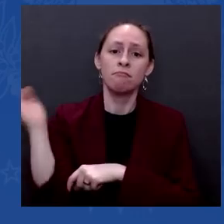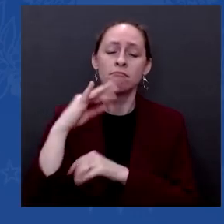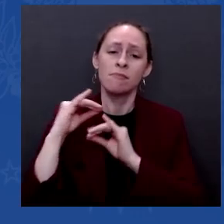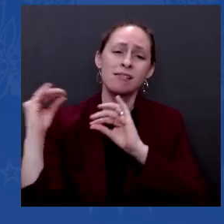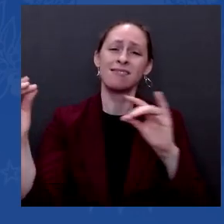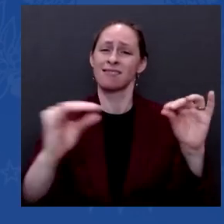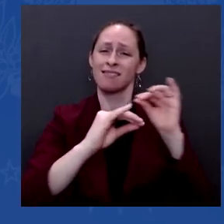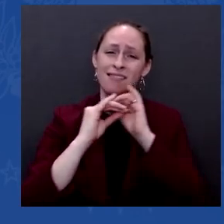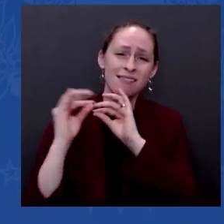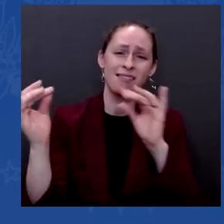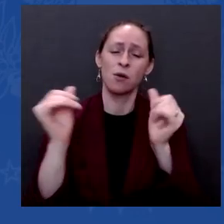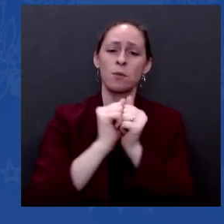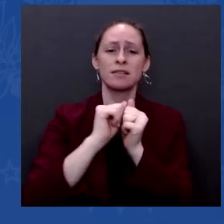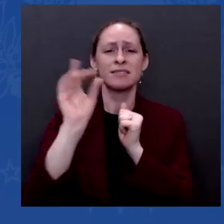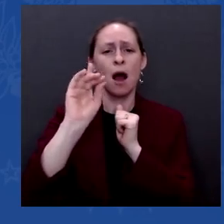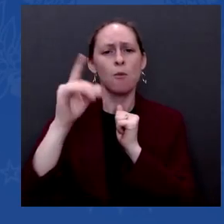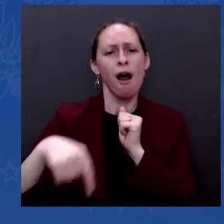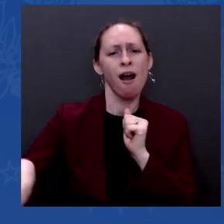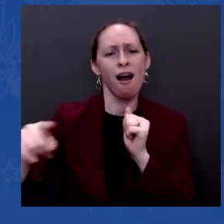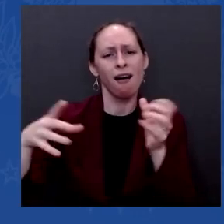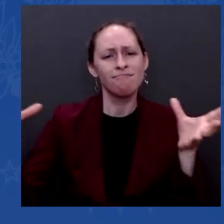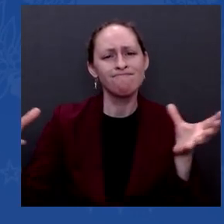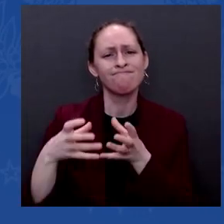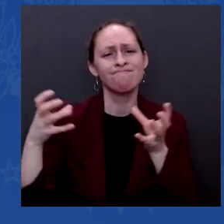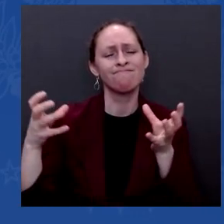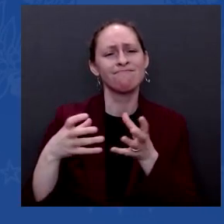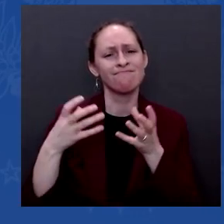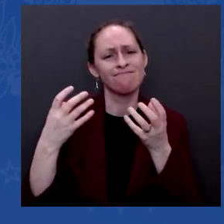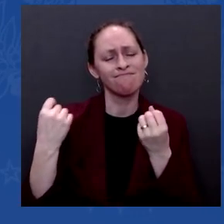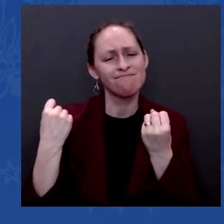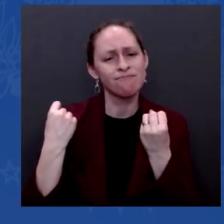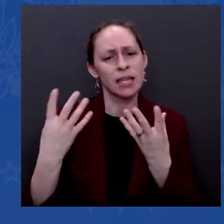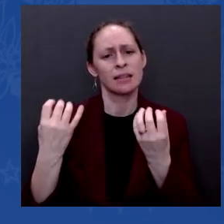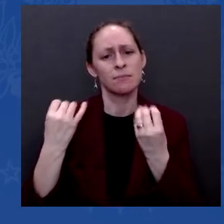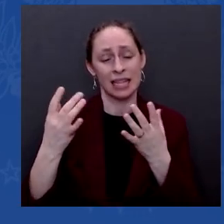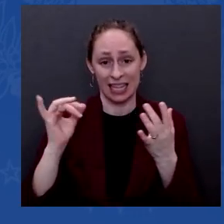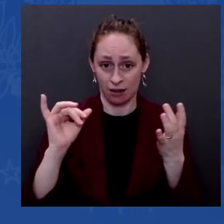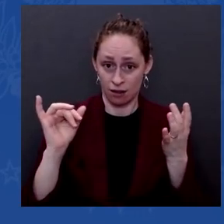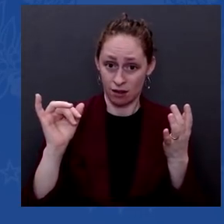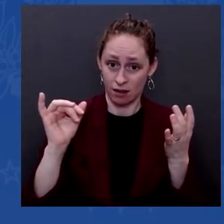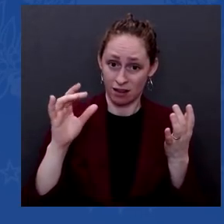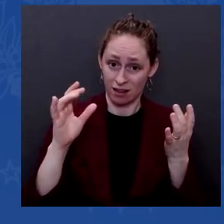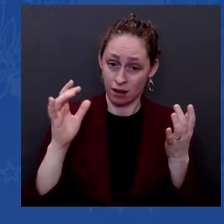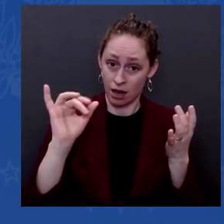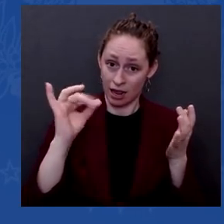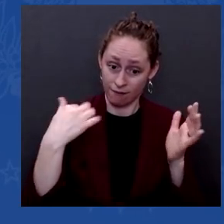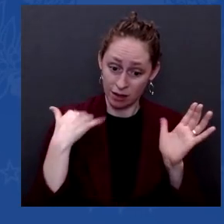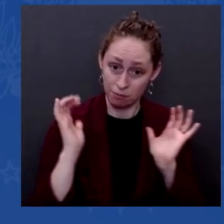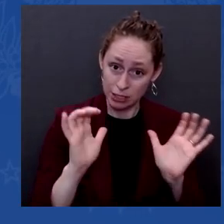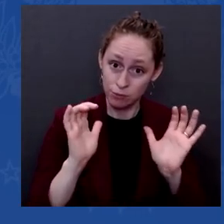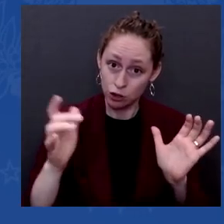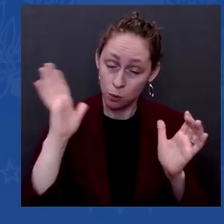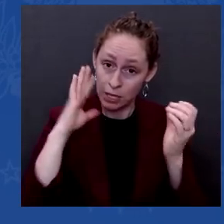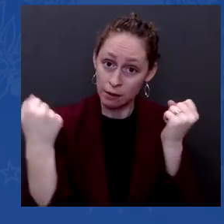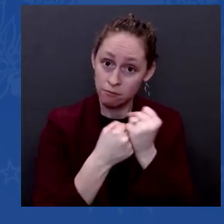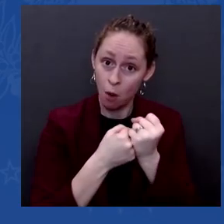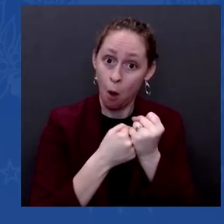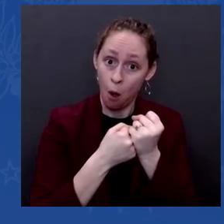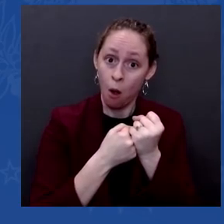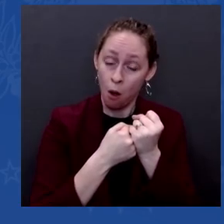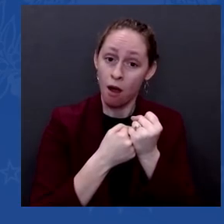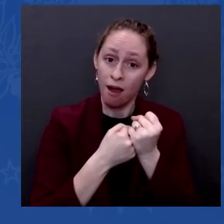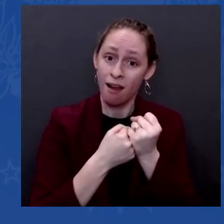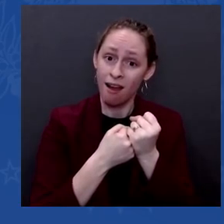if this push continued, that they would be there for John Lewis. anyway, so but I think that's